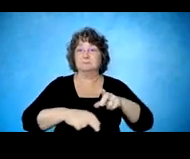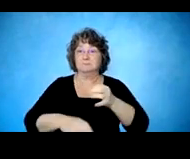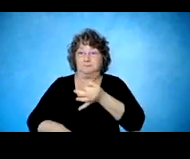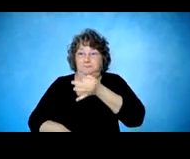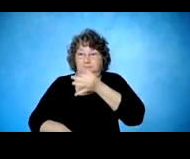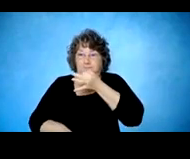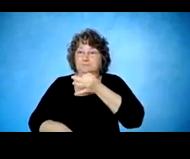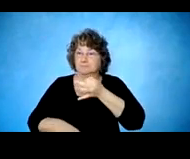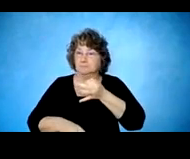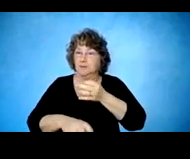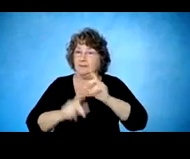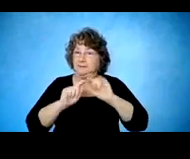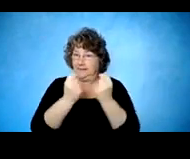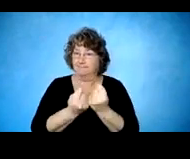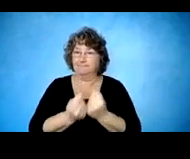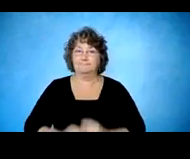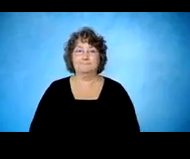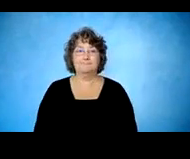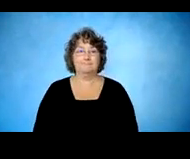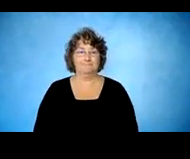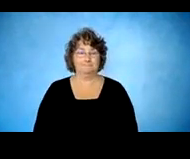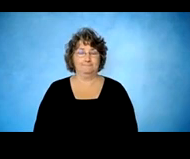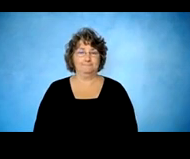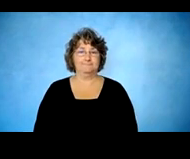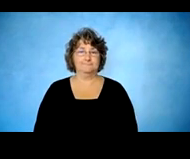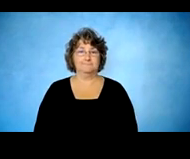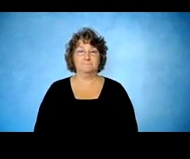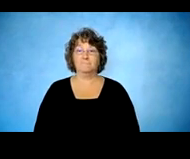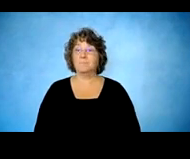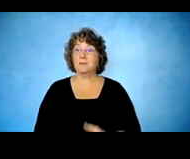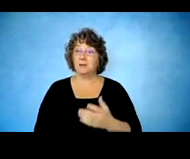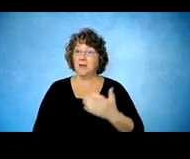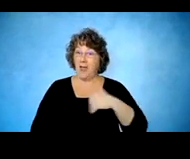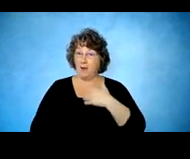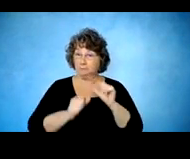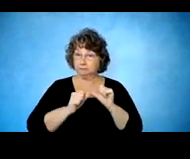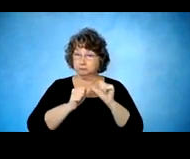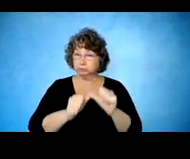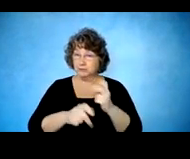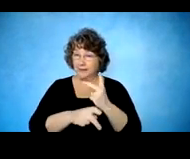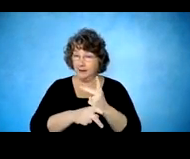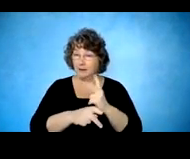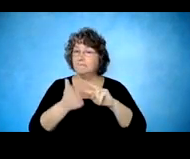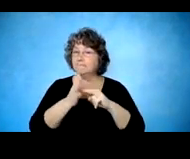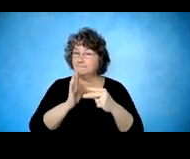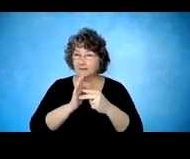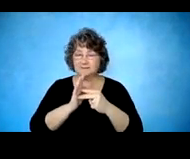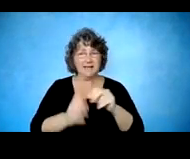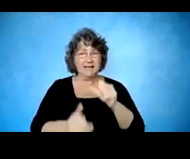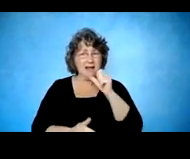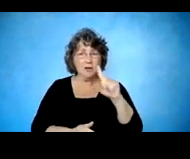Our continuum of care, so we just don't care for people within rehabilitation, but we believe in lifelong care.